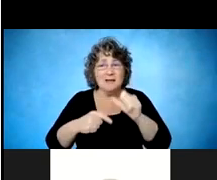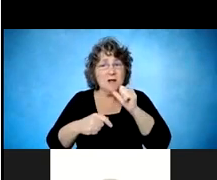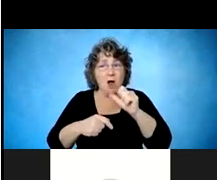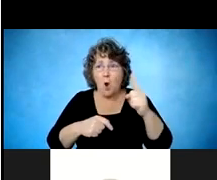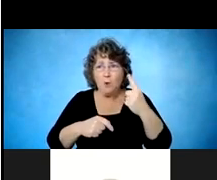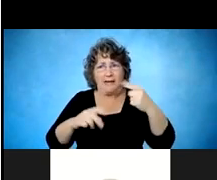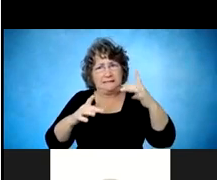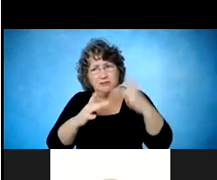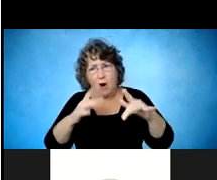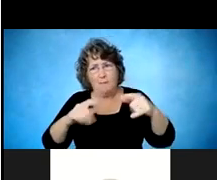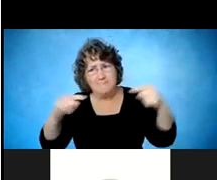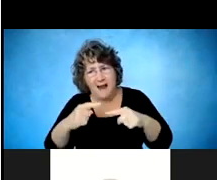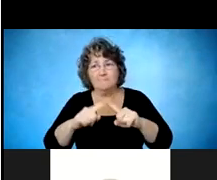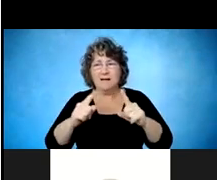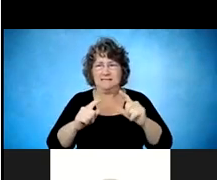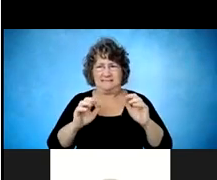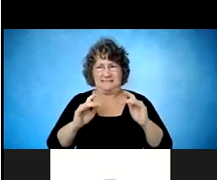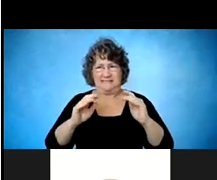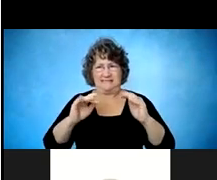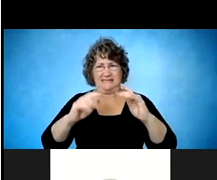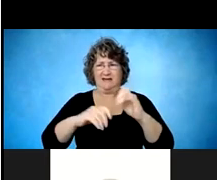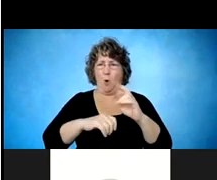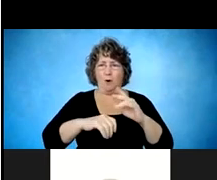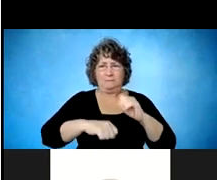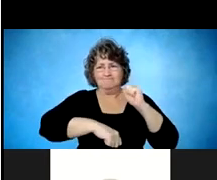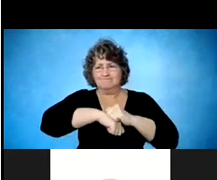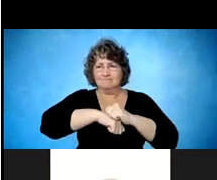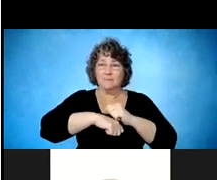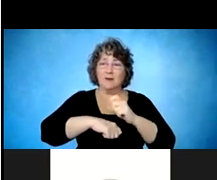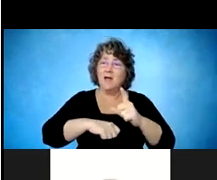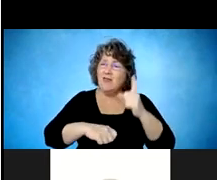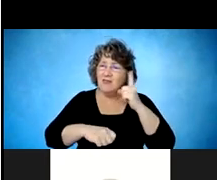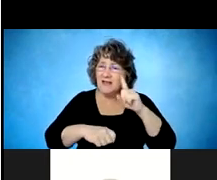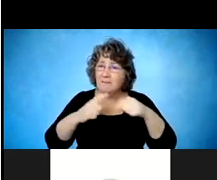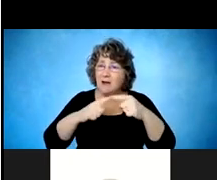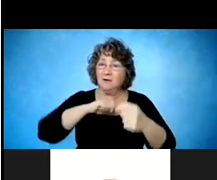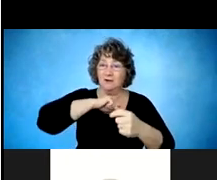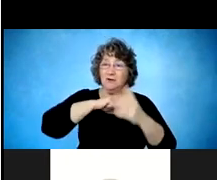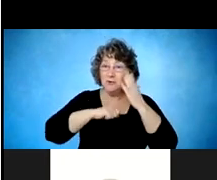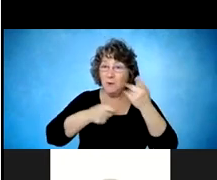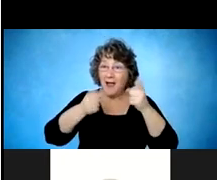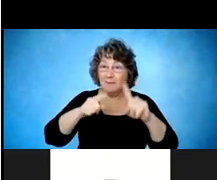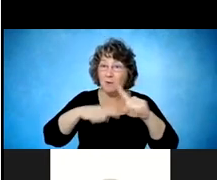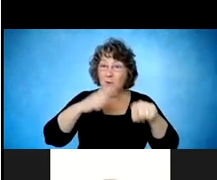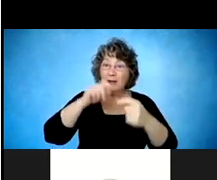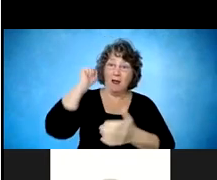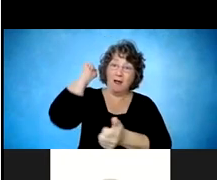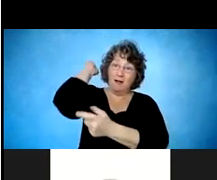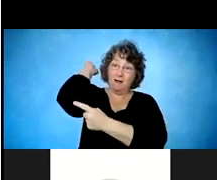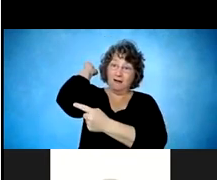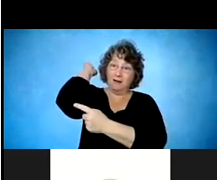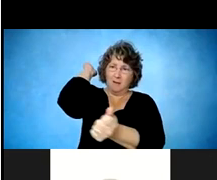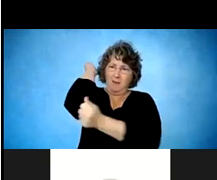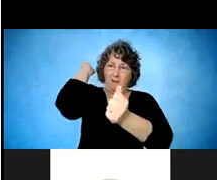someone's entire day going with their hitting their funny bone in their elbow, or their leg falling asleep and how this